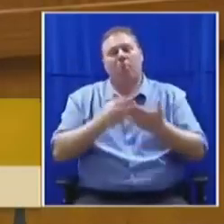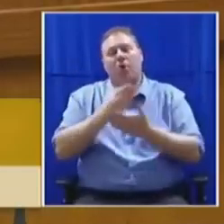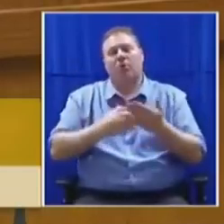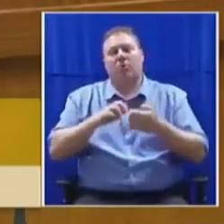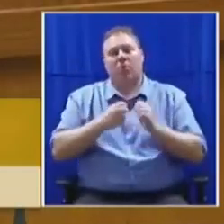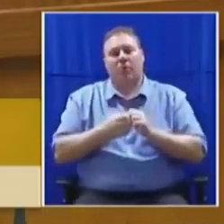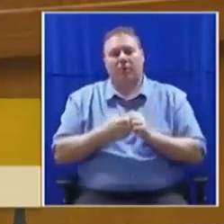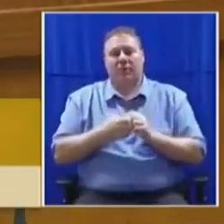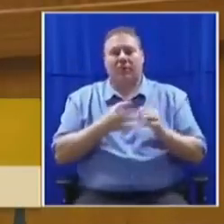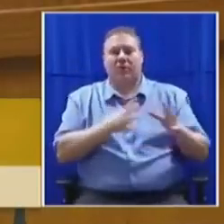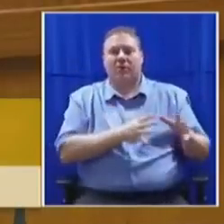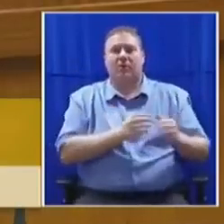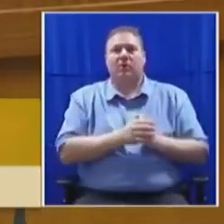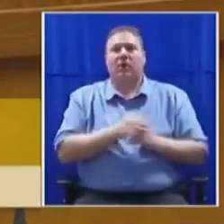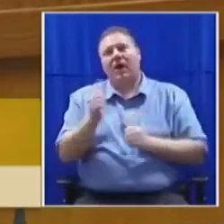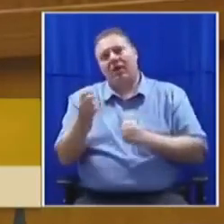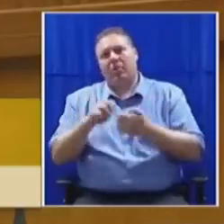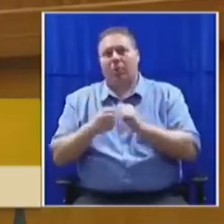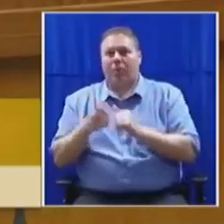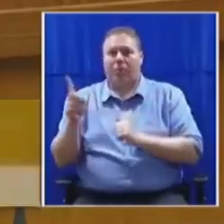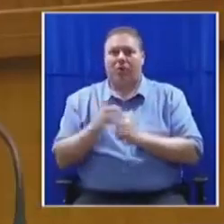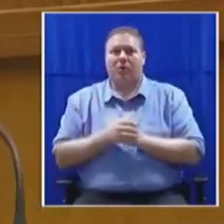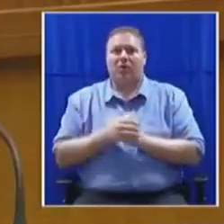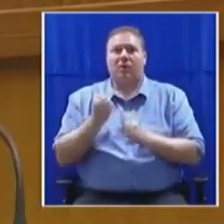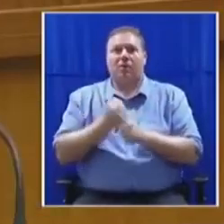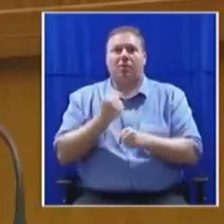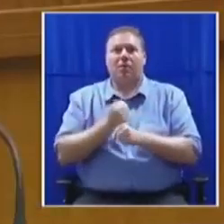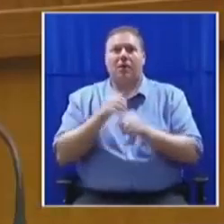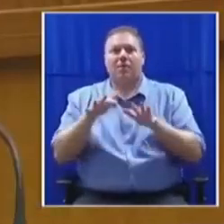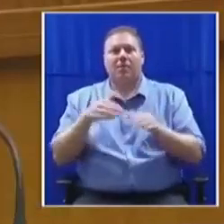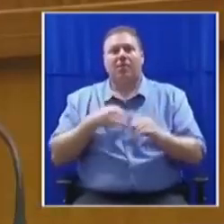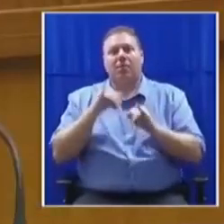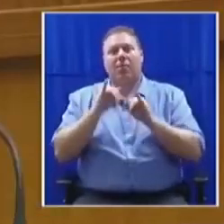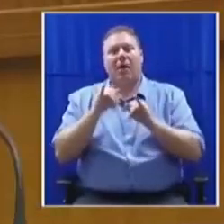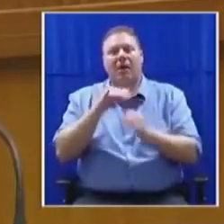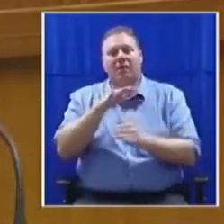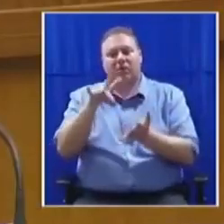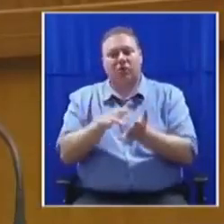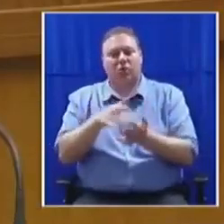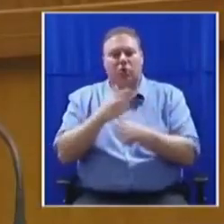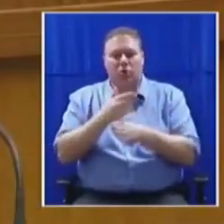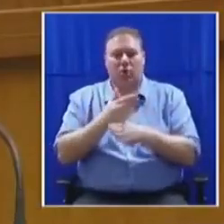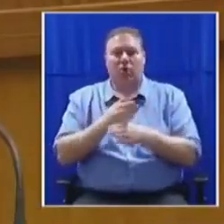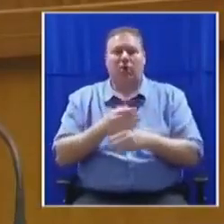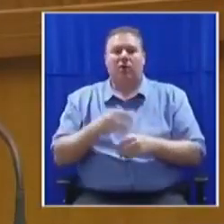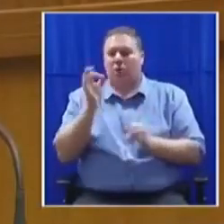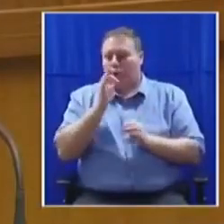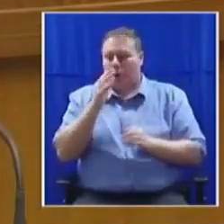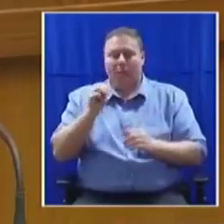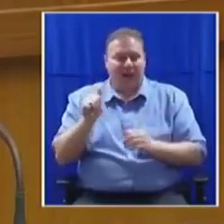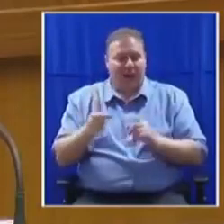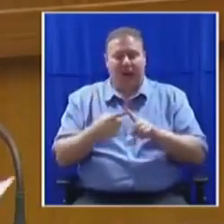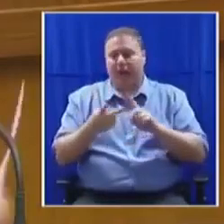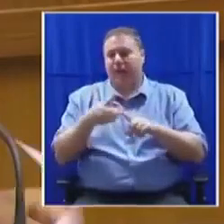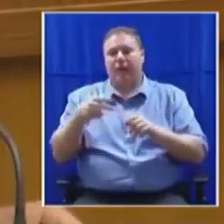The other problem is that these companies make our people work under terrible conditions with long hours, no medical aid and